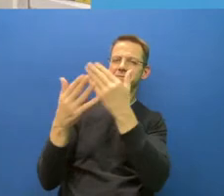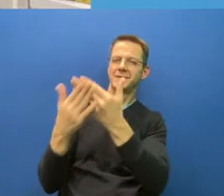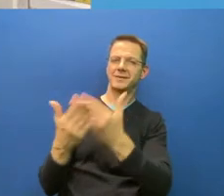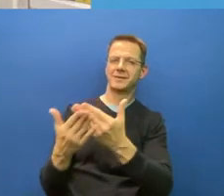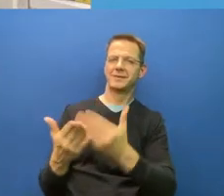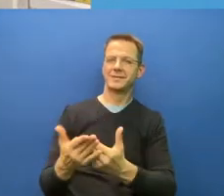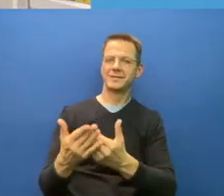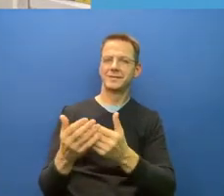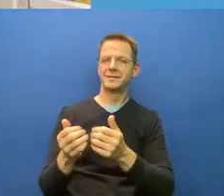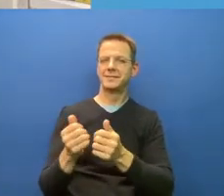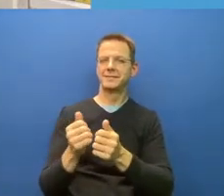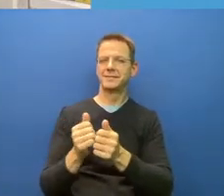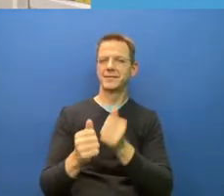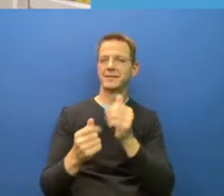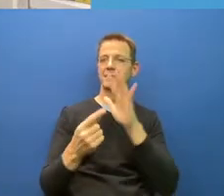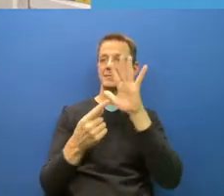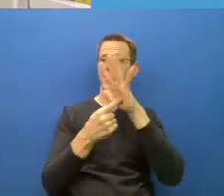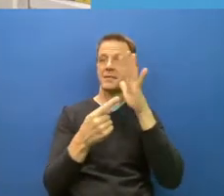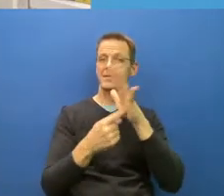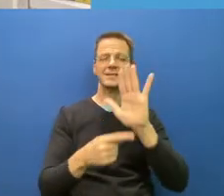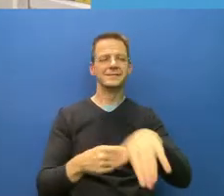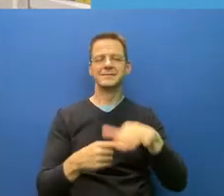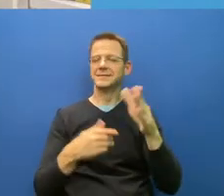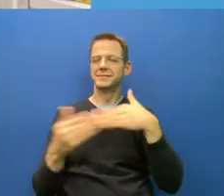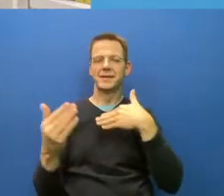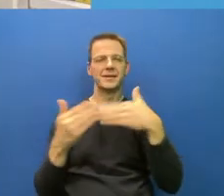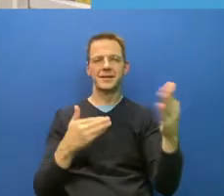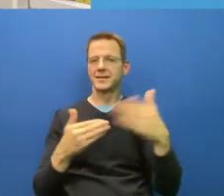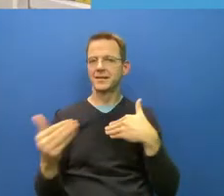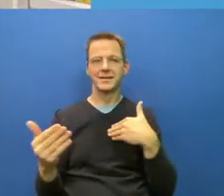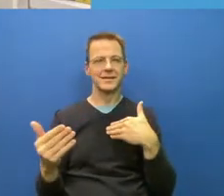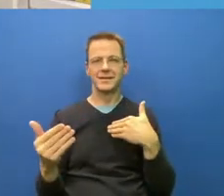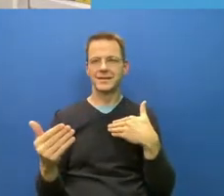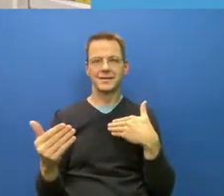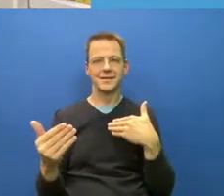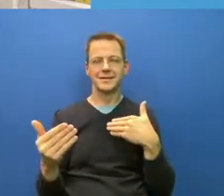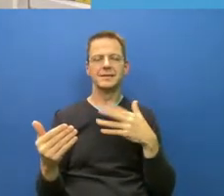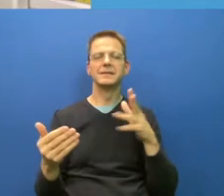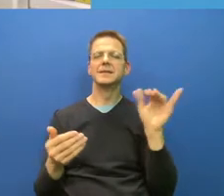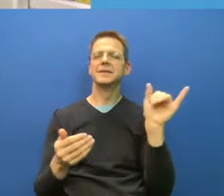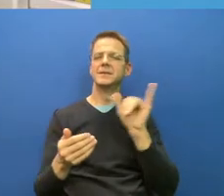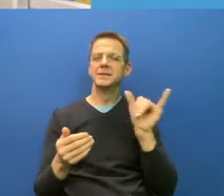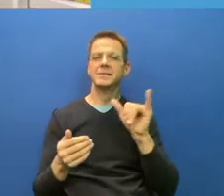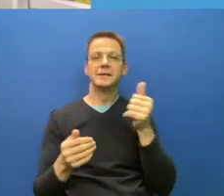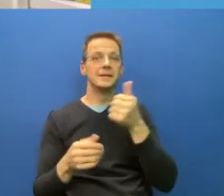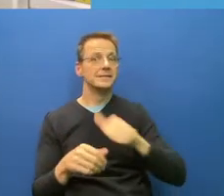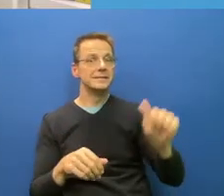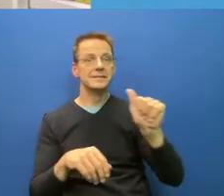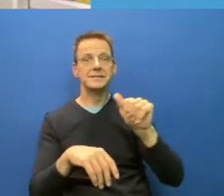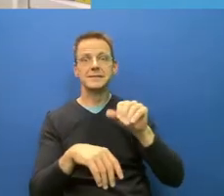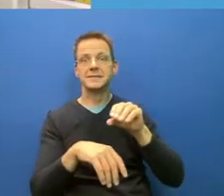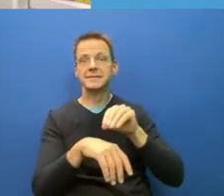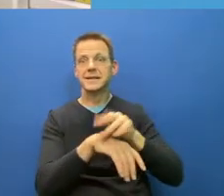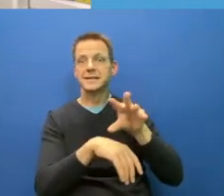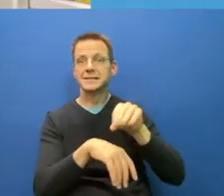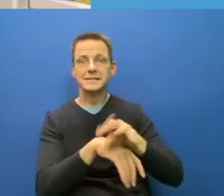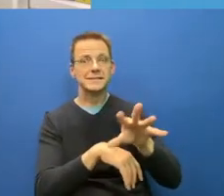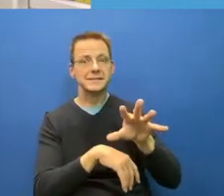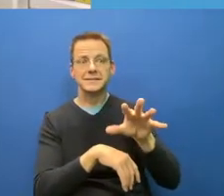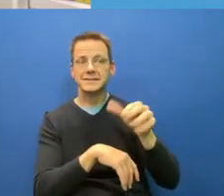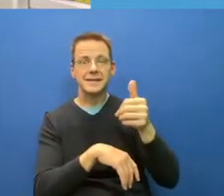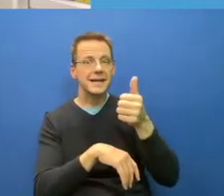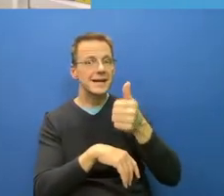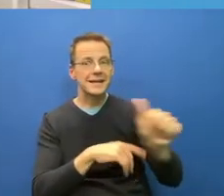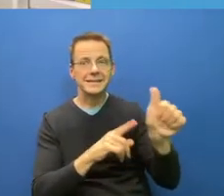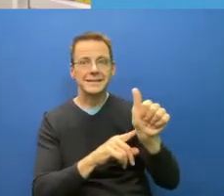any and all advice that is given to a Cabinet Committee ought to become immediately public so that